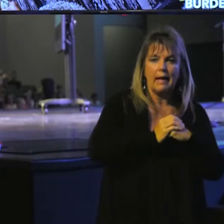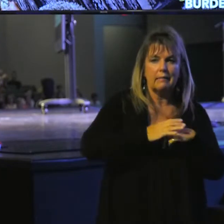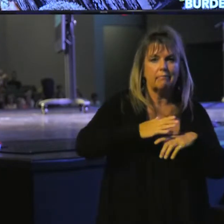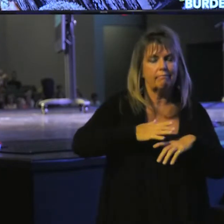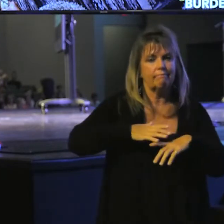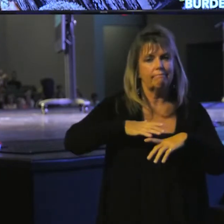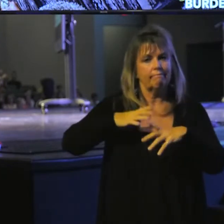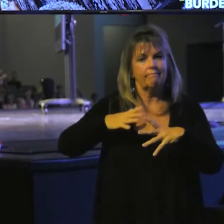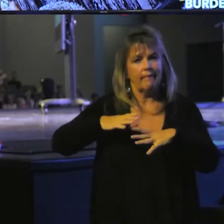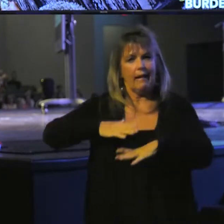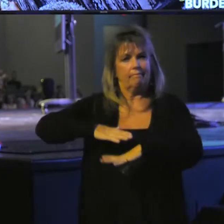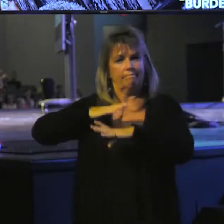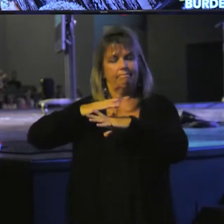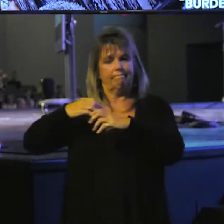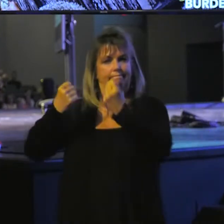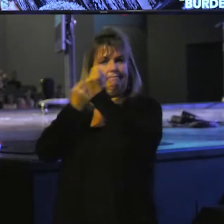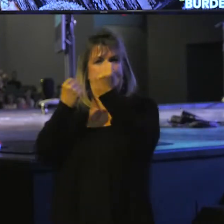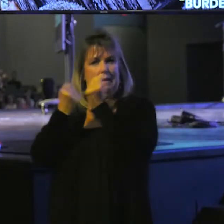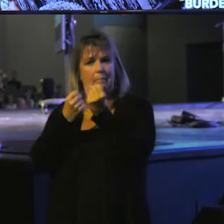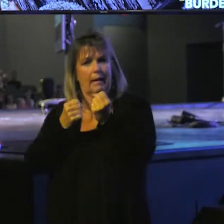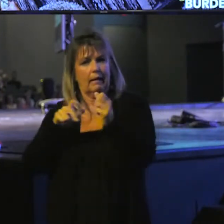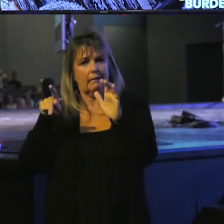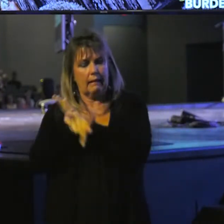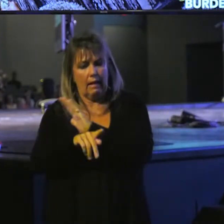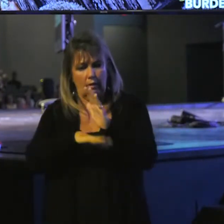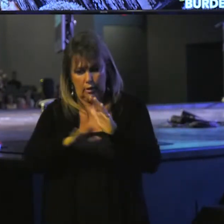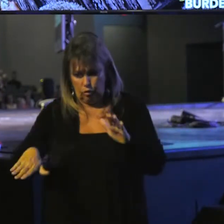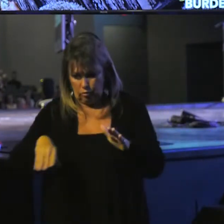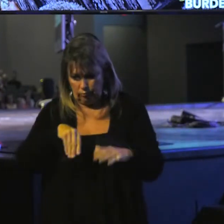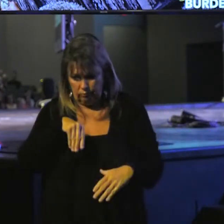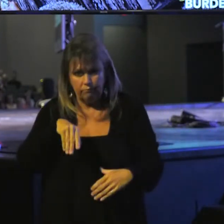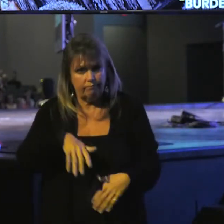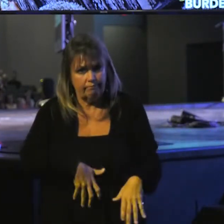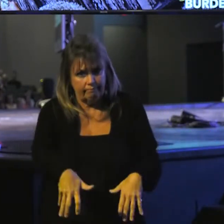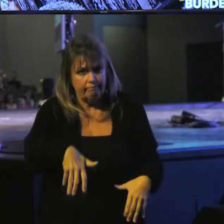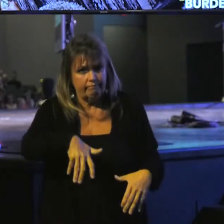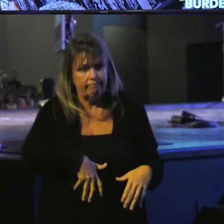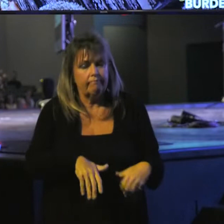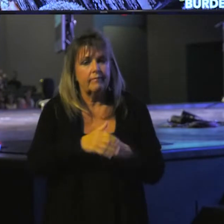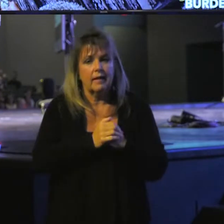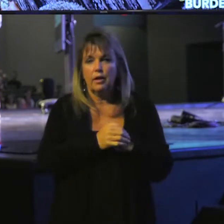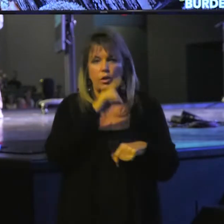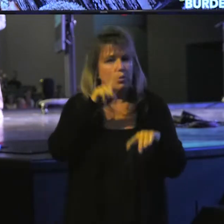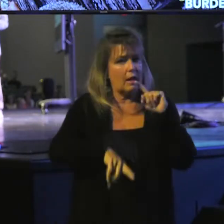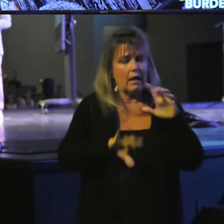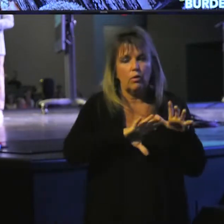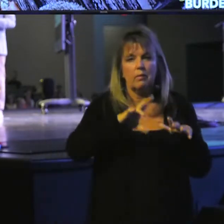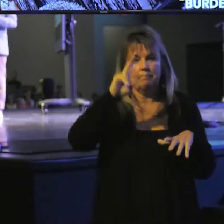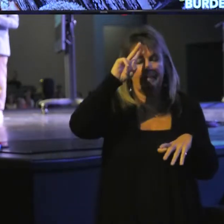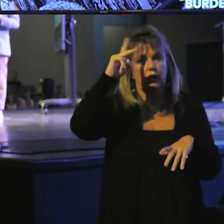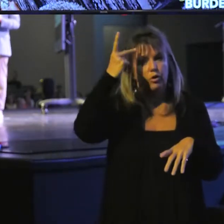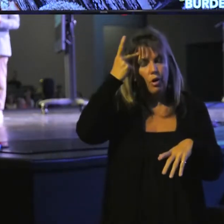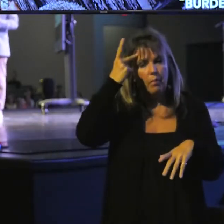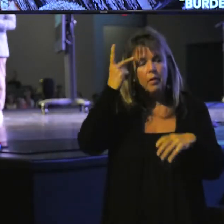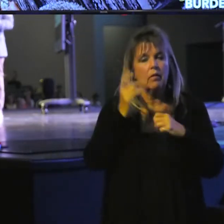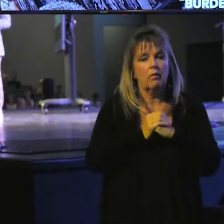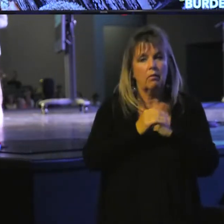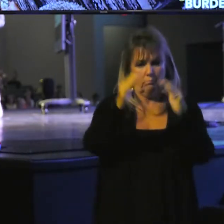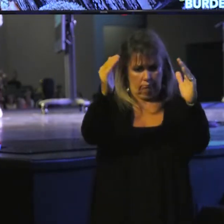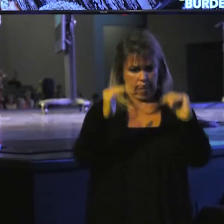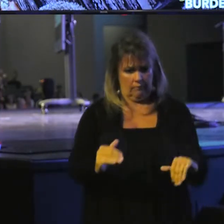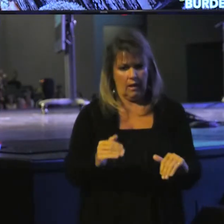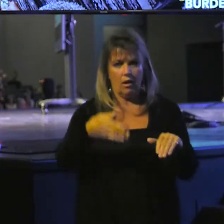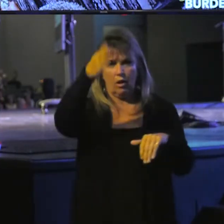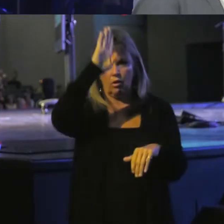killing of children in the womb. It's just not able to be done without misinterpreting or downgrading the